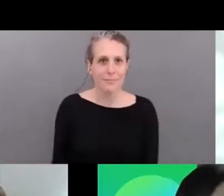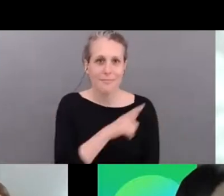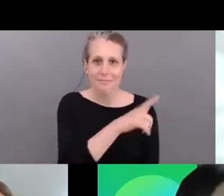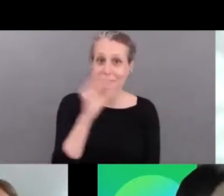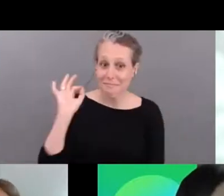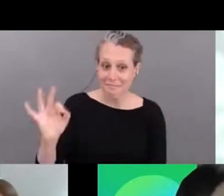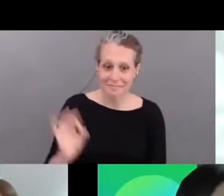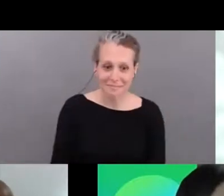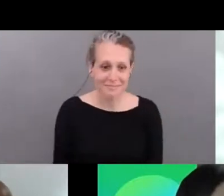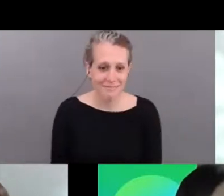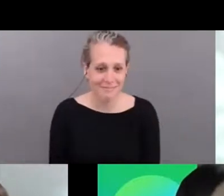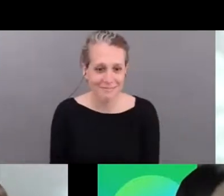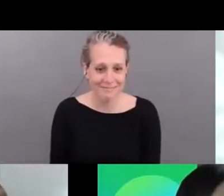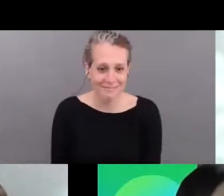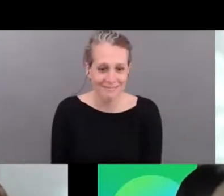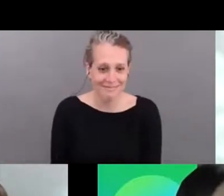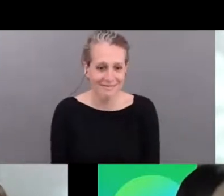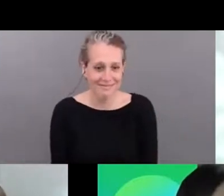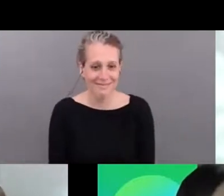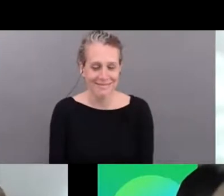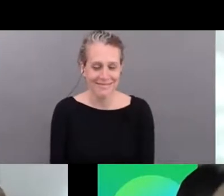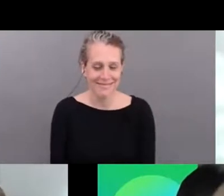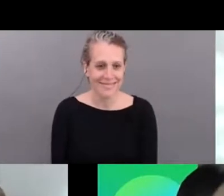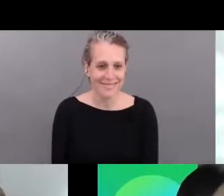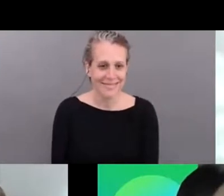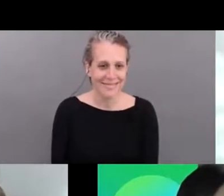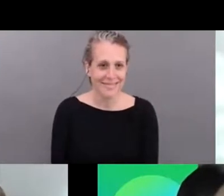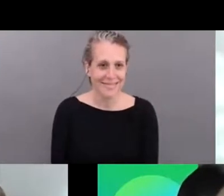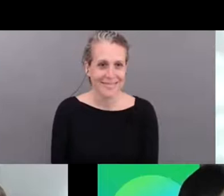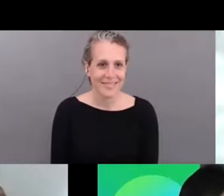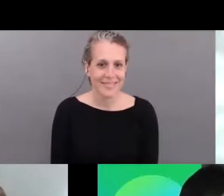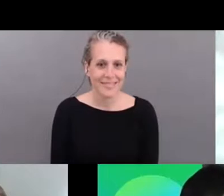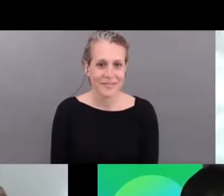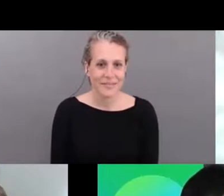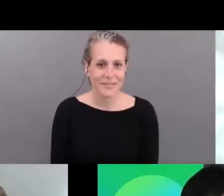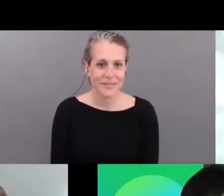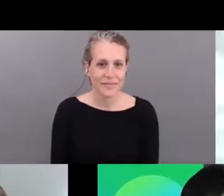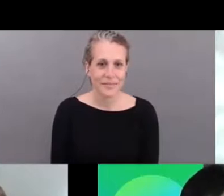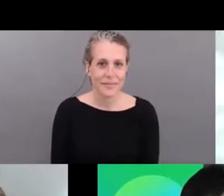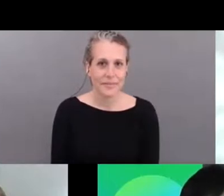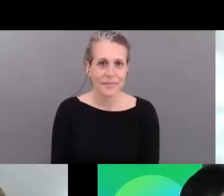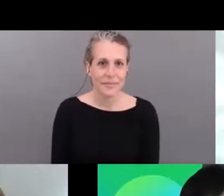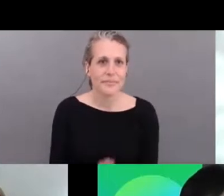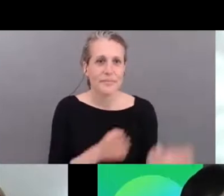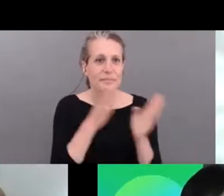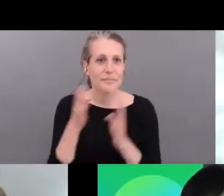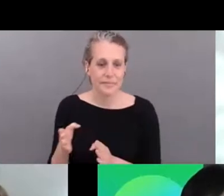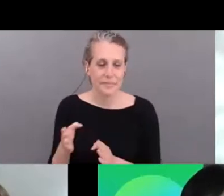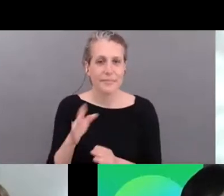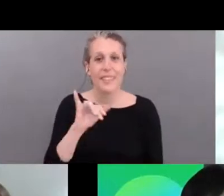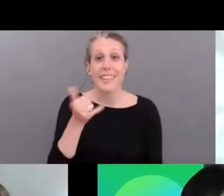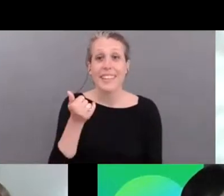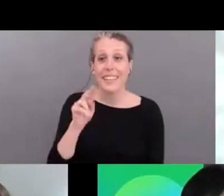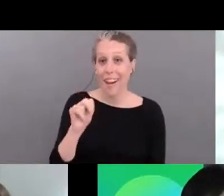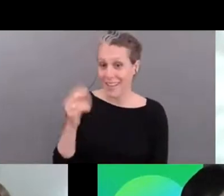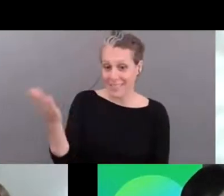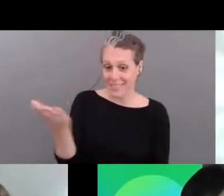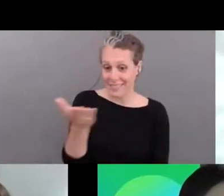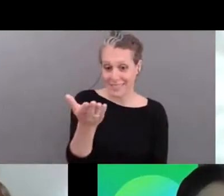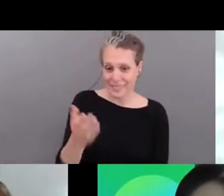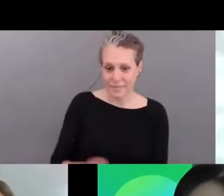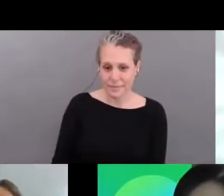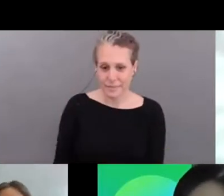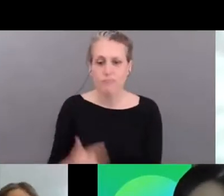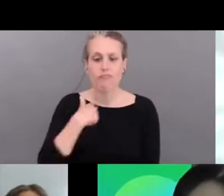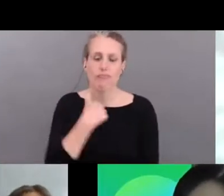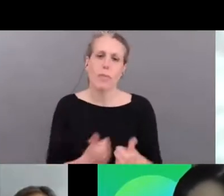uh yan if we can move to you if you can introduce yourself um yes thanks and law um so i'm the head of